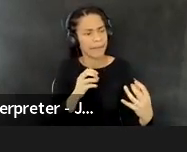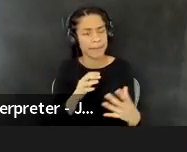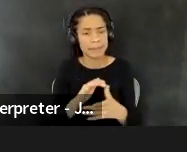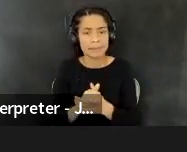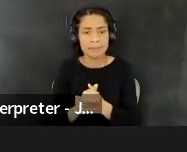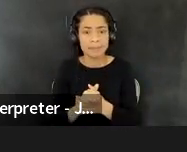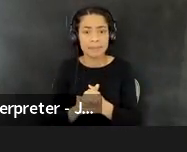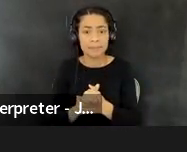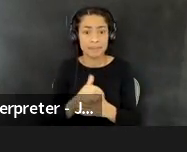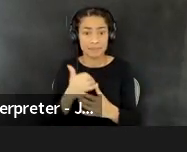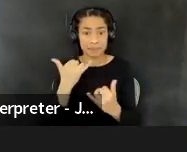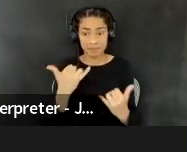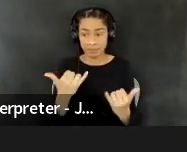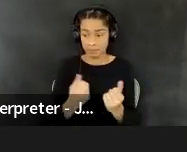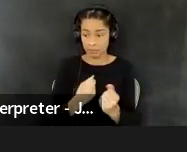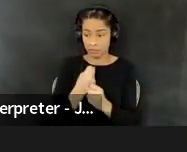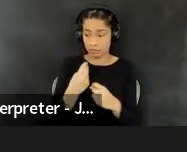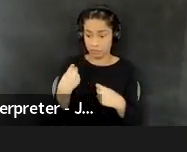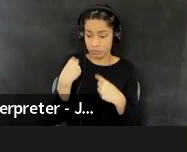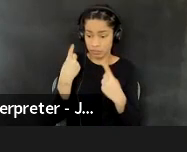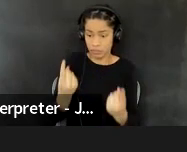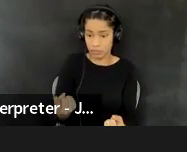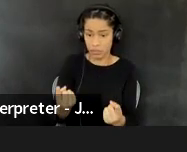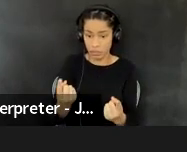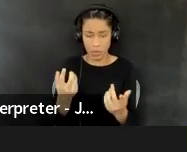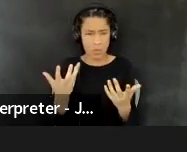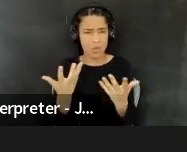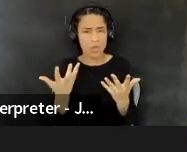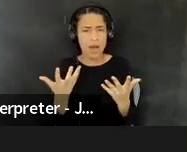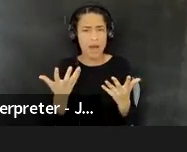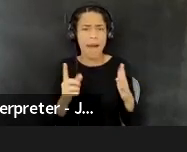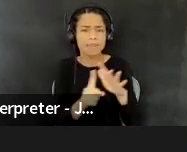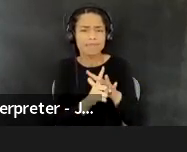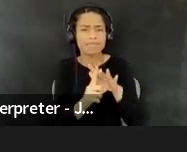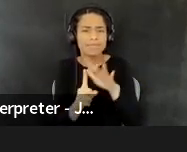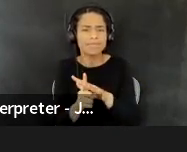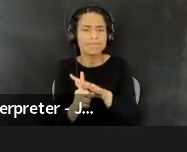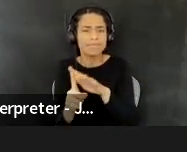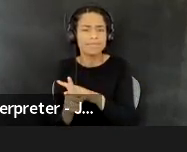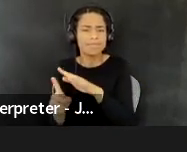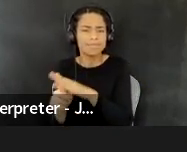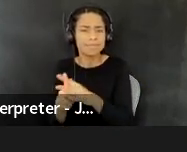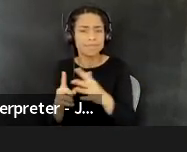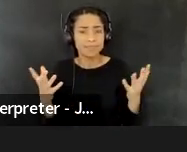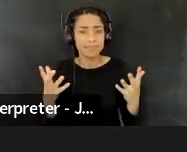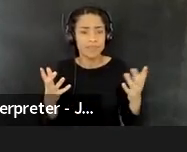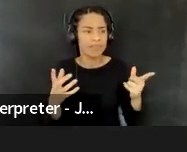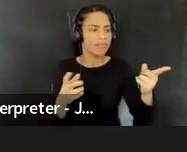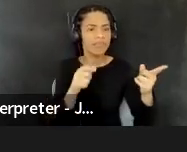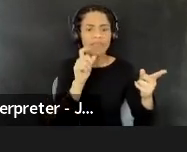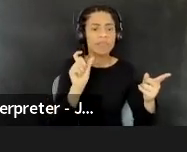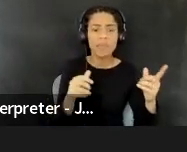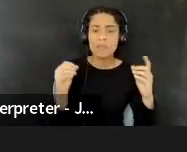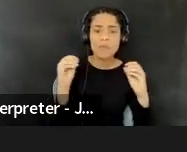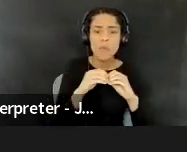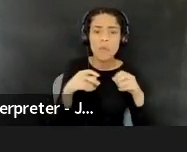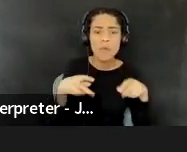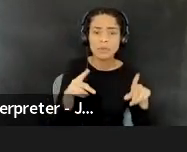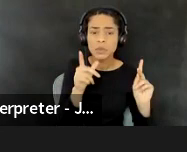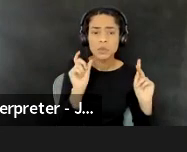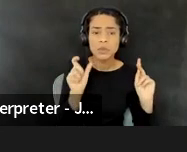uh, the, the thing that just keeps coming back time and time again is not more opportunities, but safety.